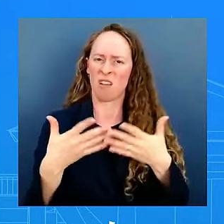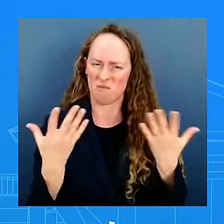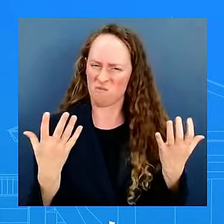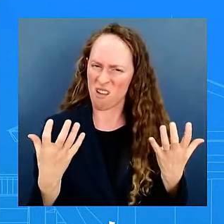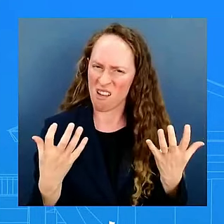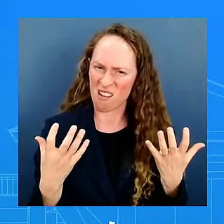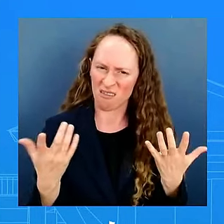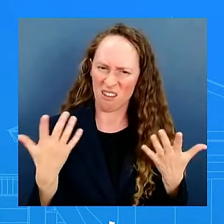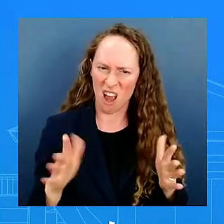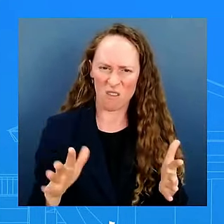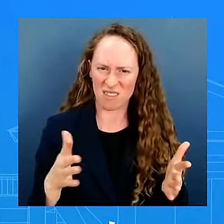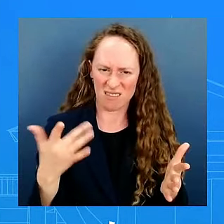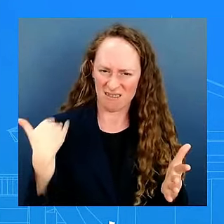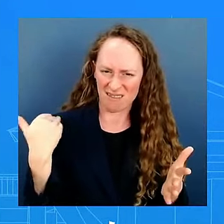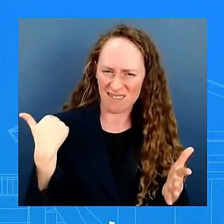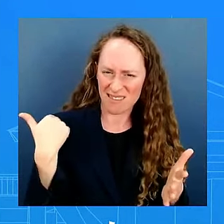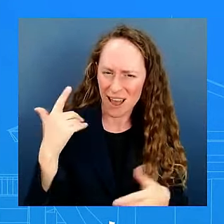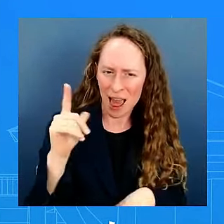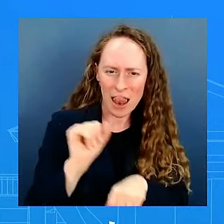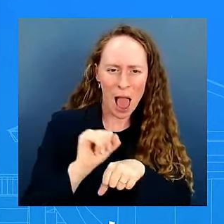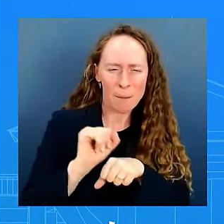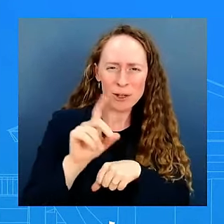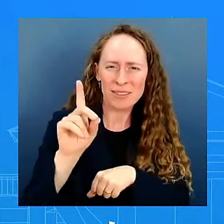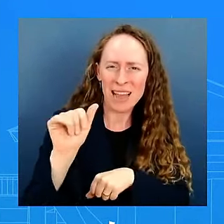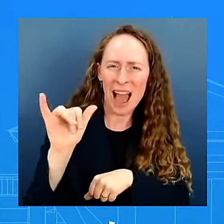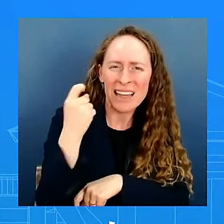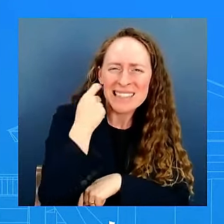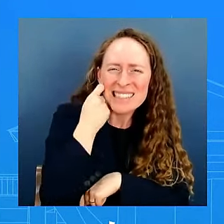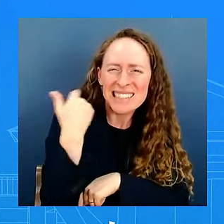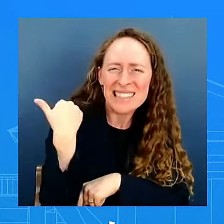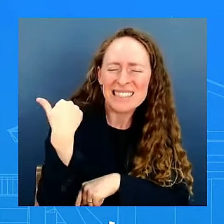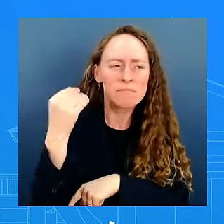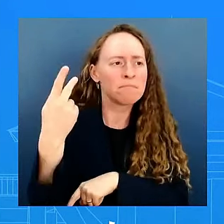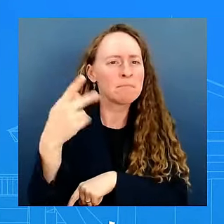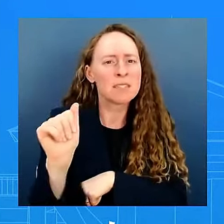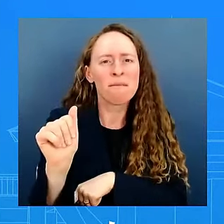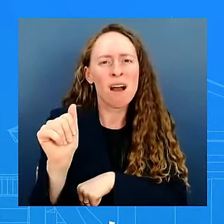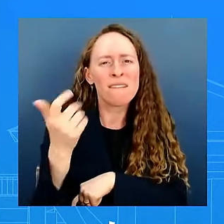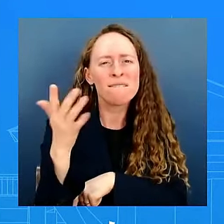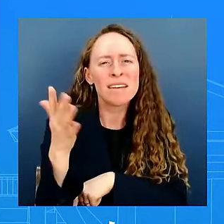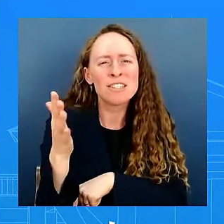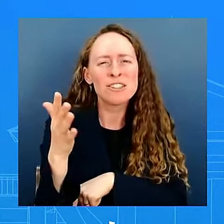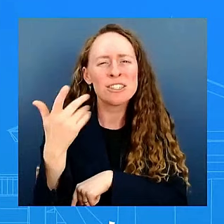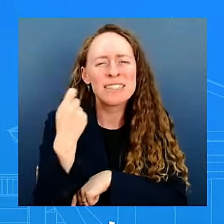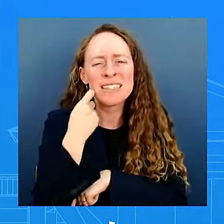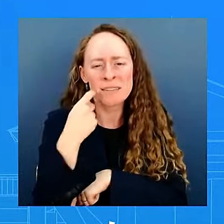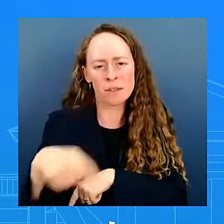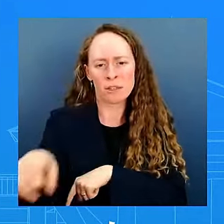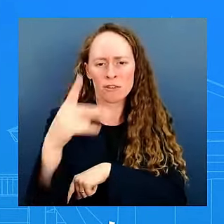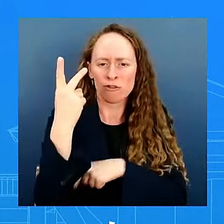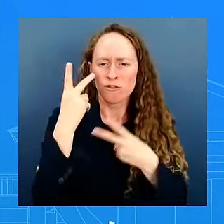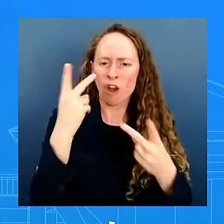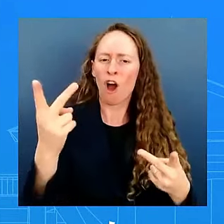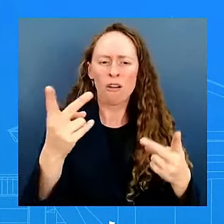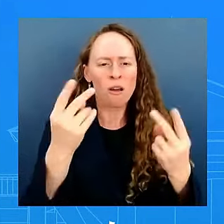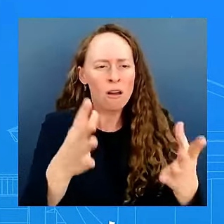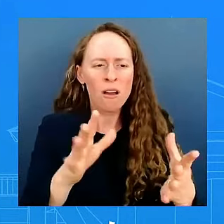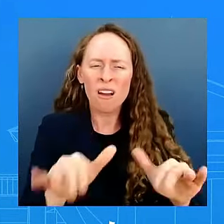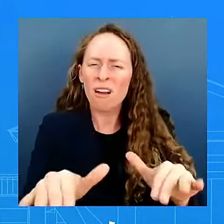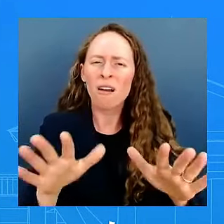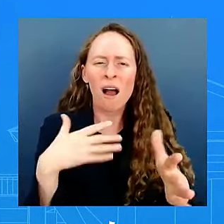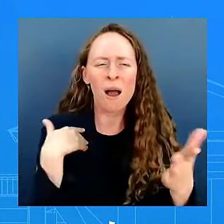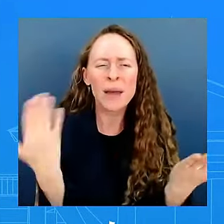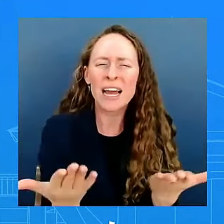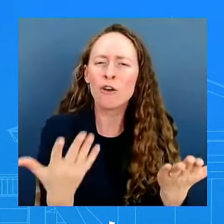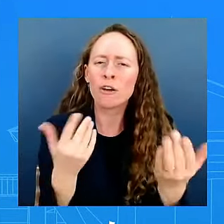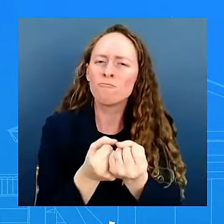when he was in pennsylvania he said to the steel workers he has that their back and that stands uh as far as uh as far